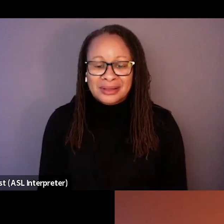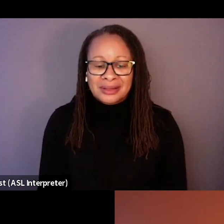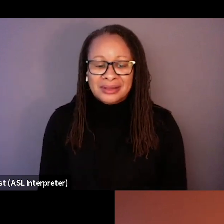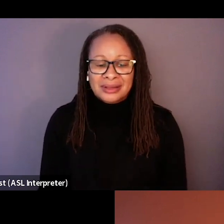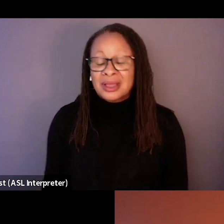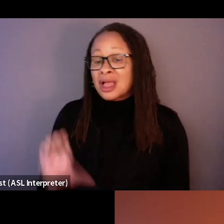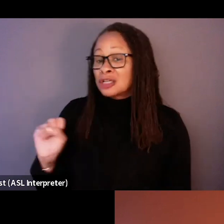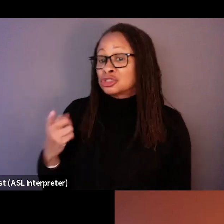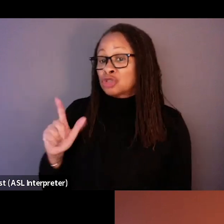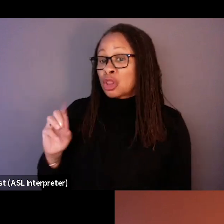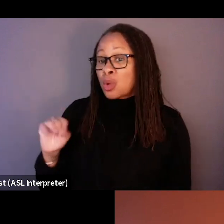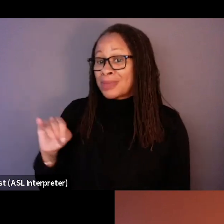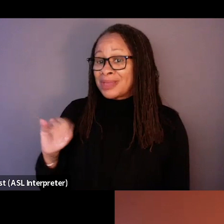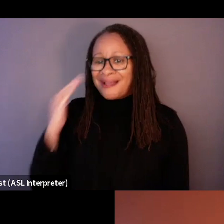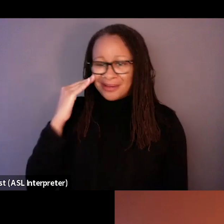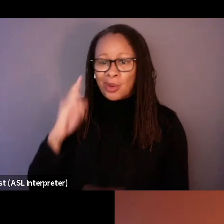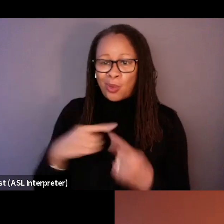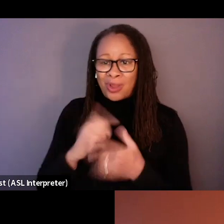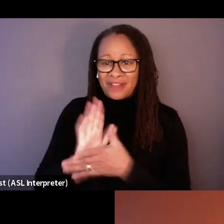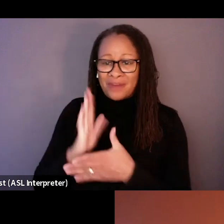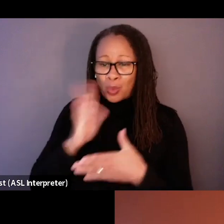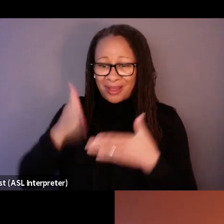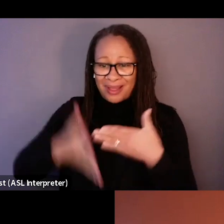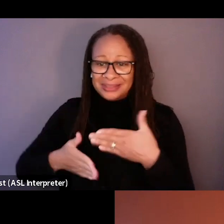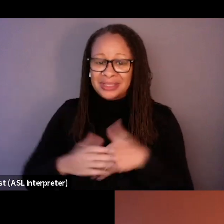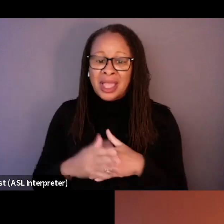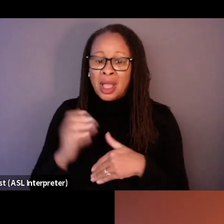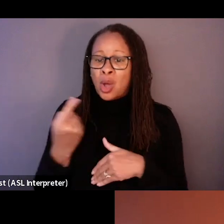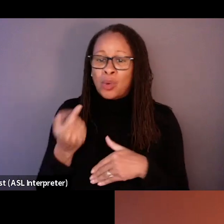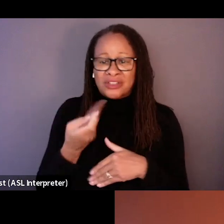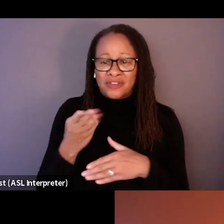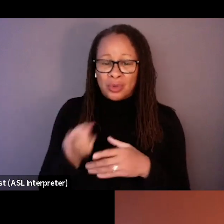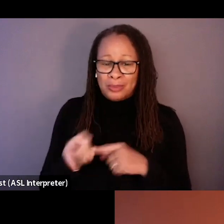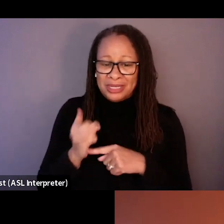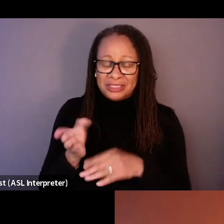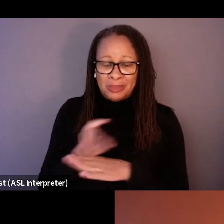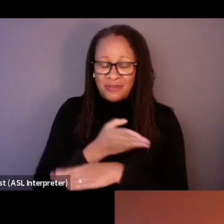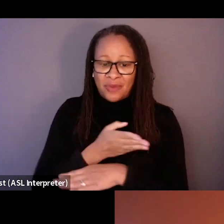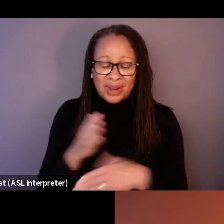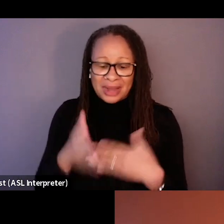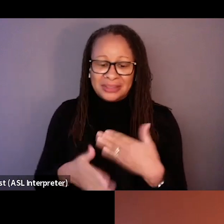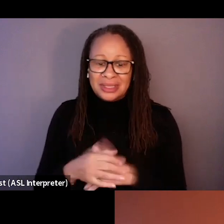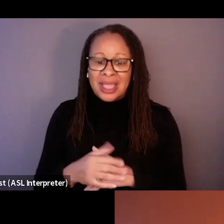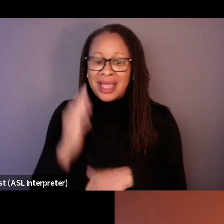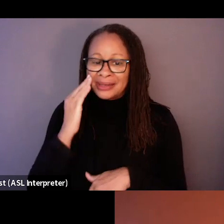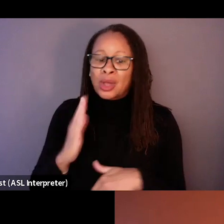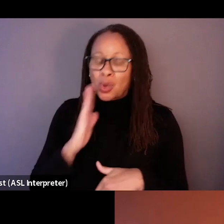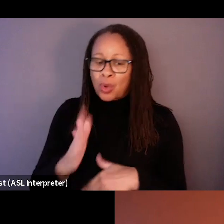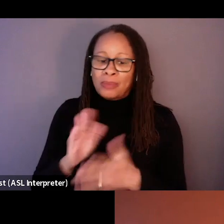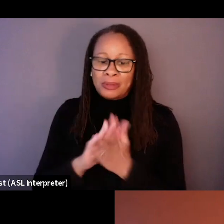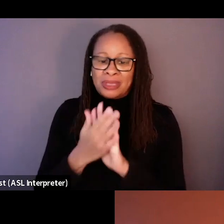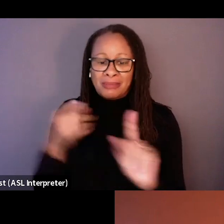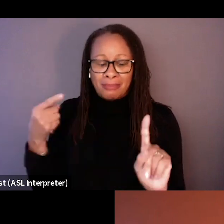know when the film is going to end and always like, you know, a few minutes before the film ends, because I know it's going to end. And I know that there's going to be this